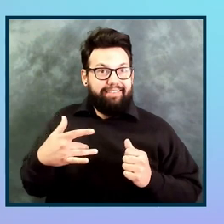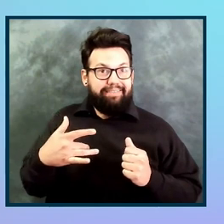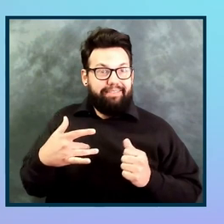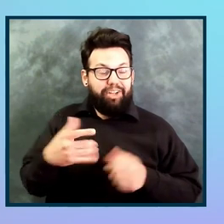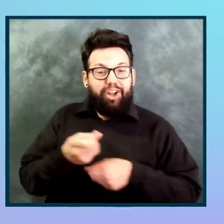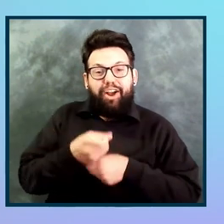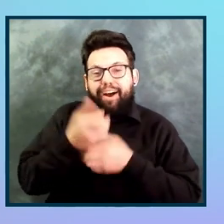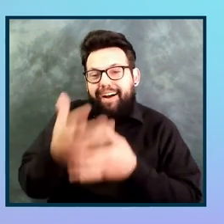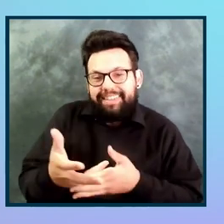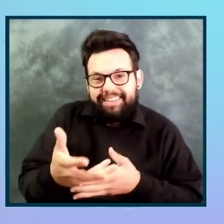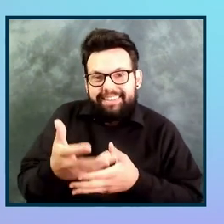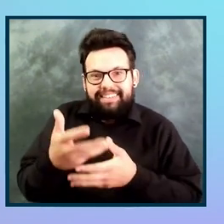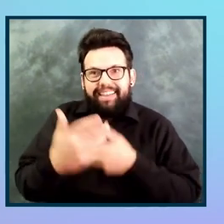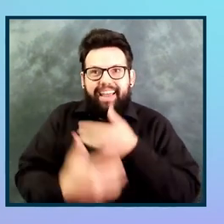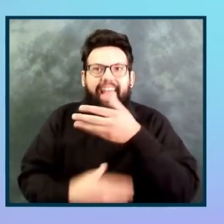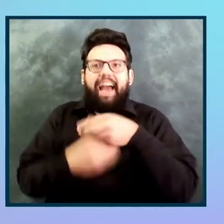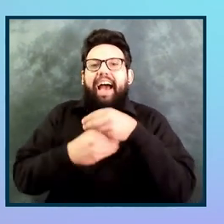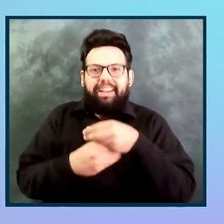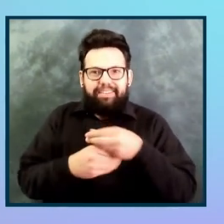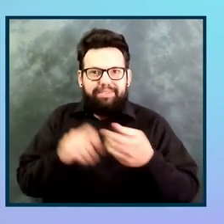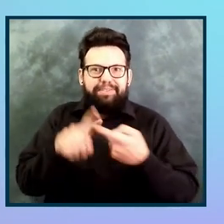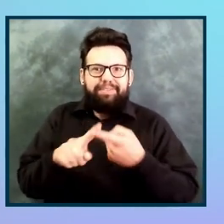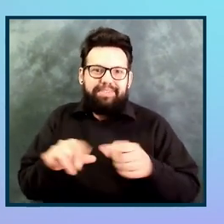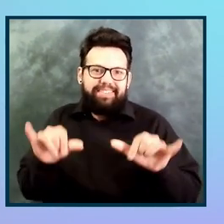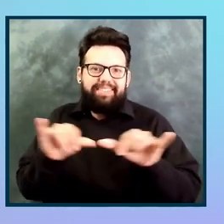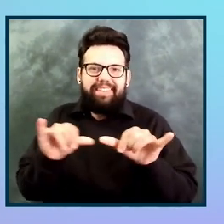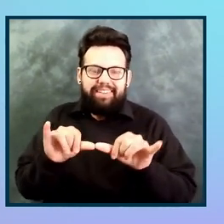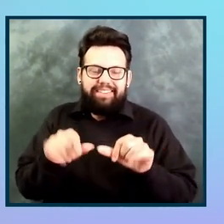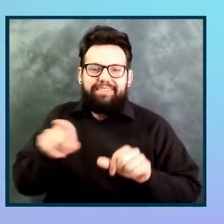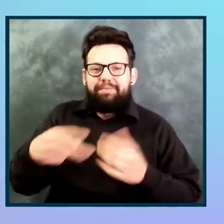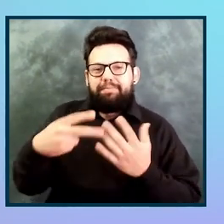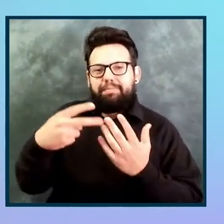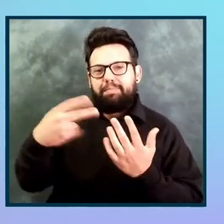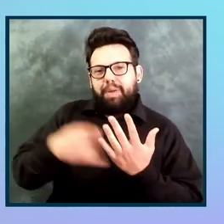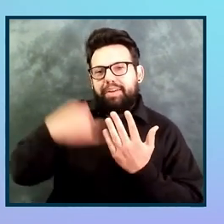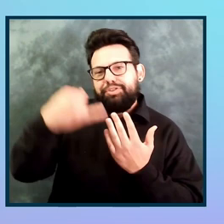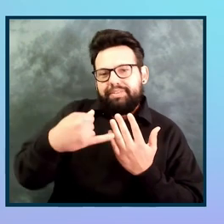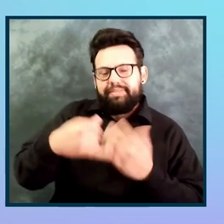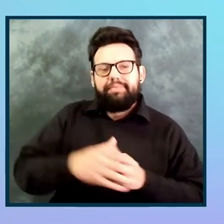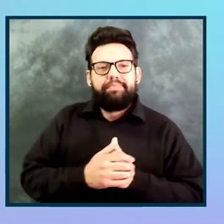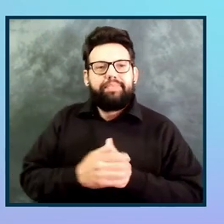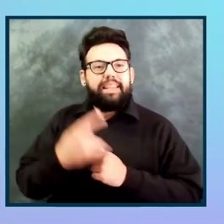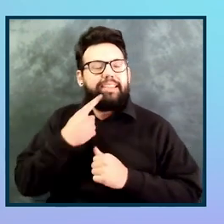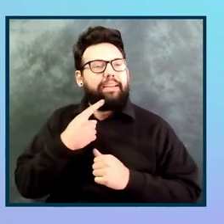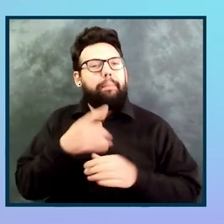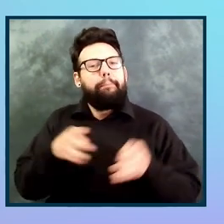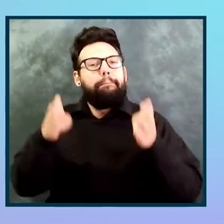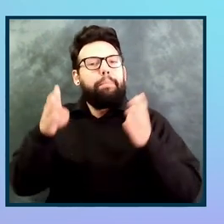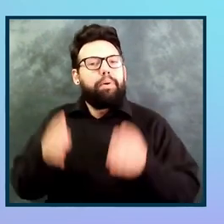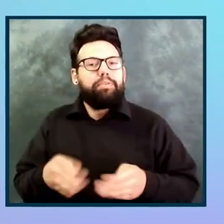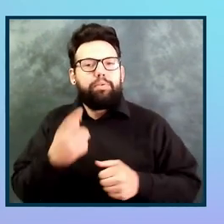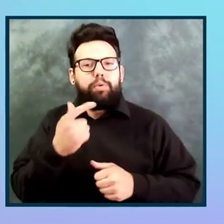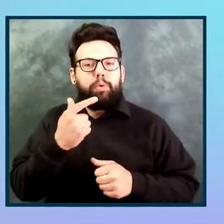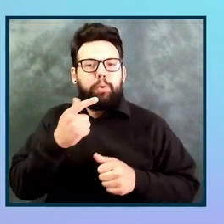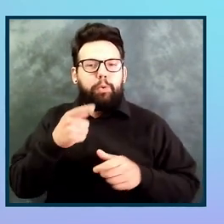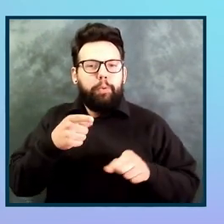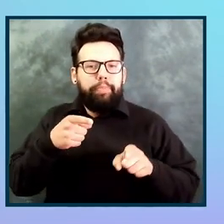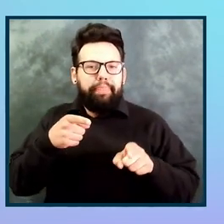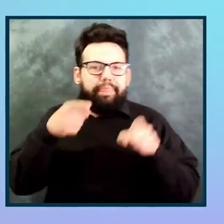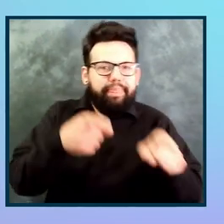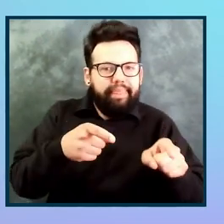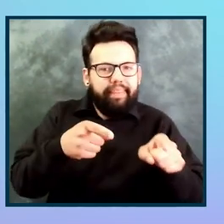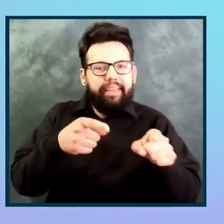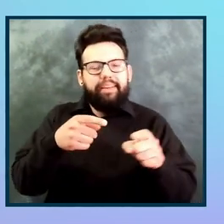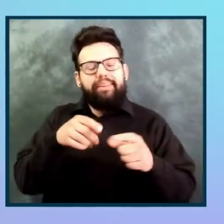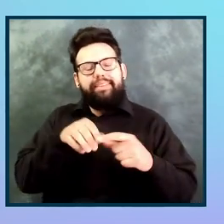I think that having somebody who is antagonistic to your accessibility efforts is always a challenge. Again,